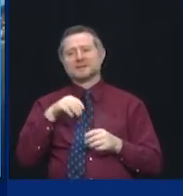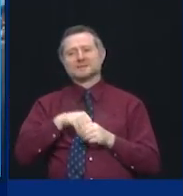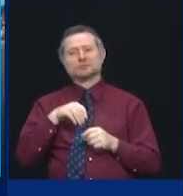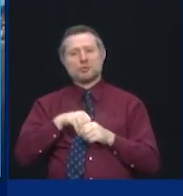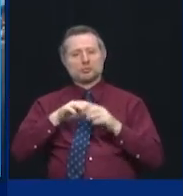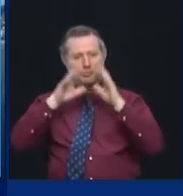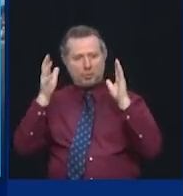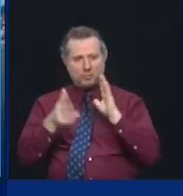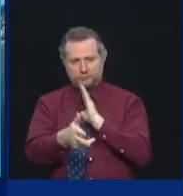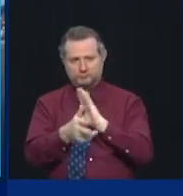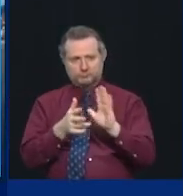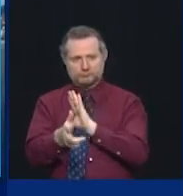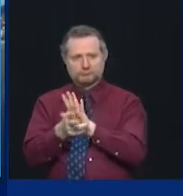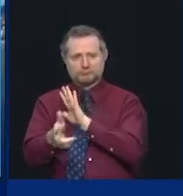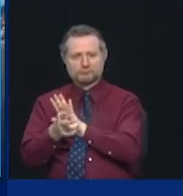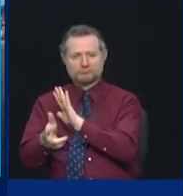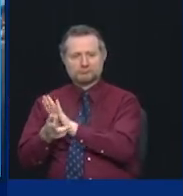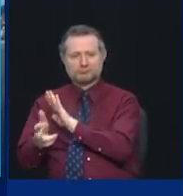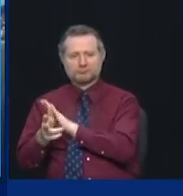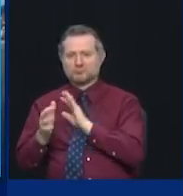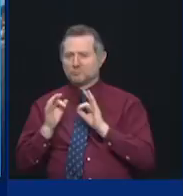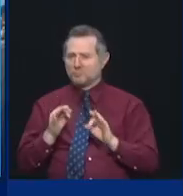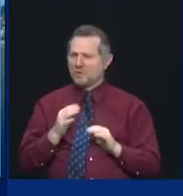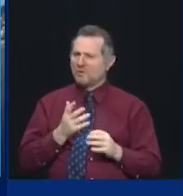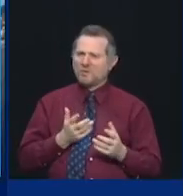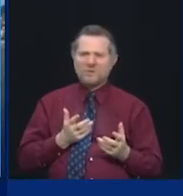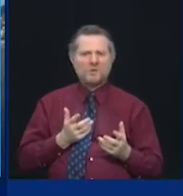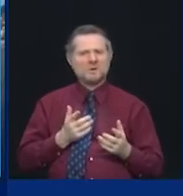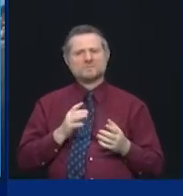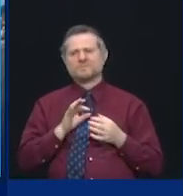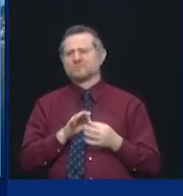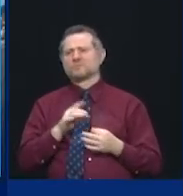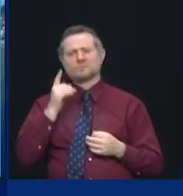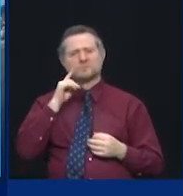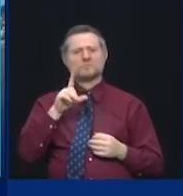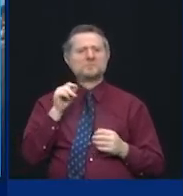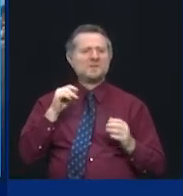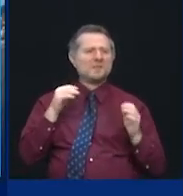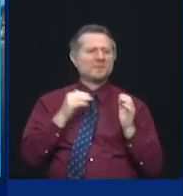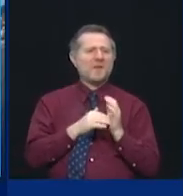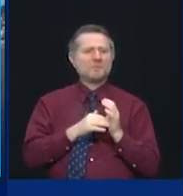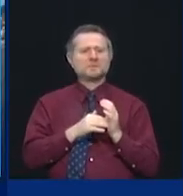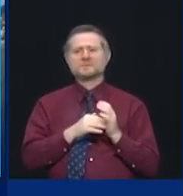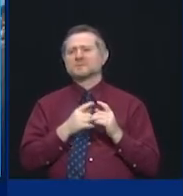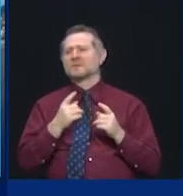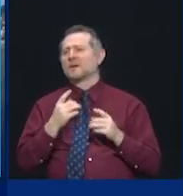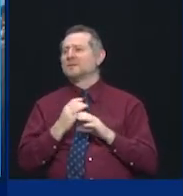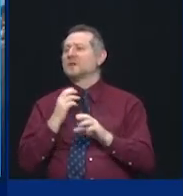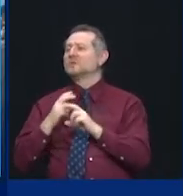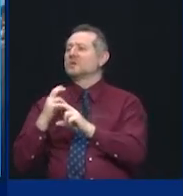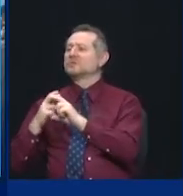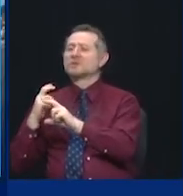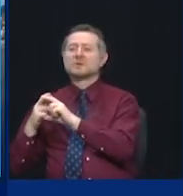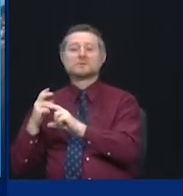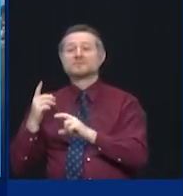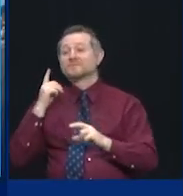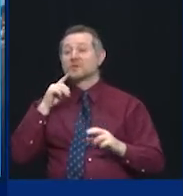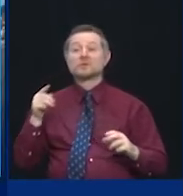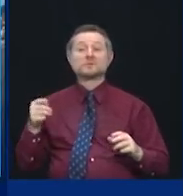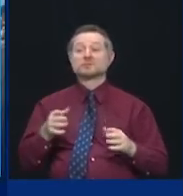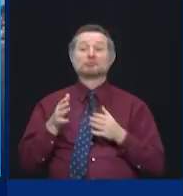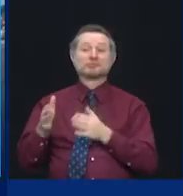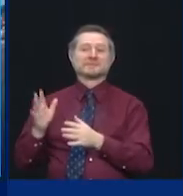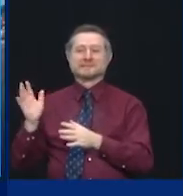more than 20,000 event-related trucks off the street annually, freeing